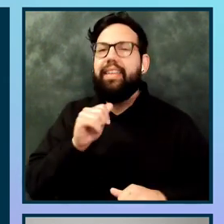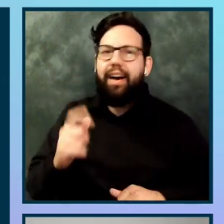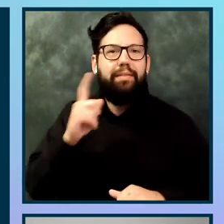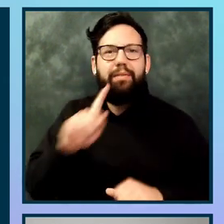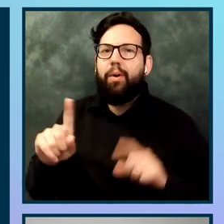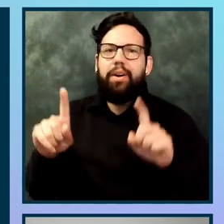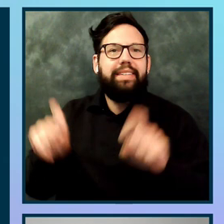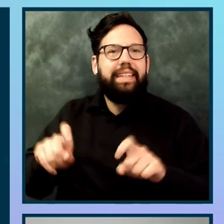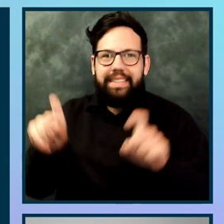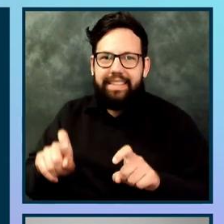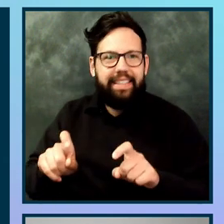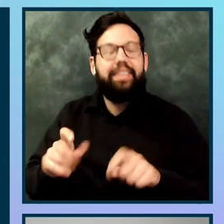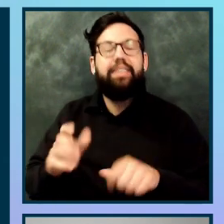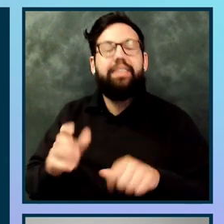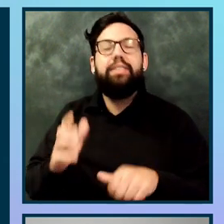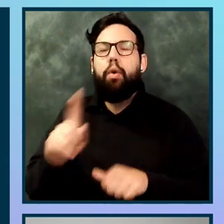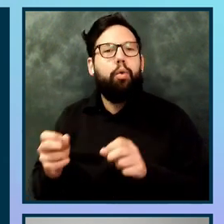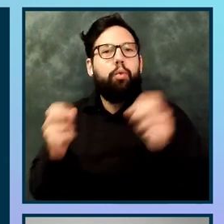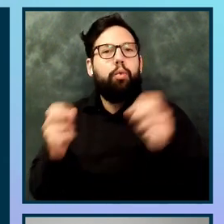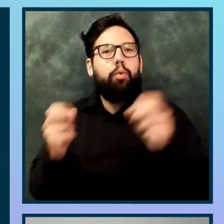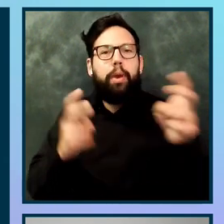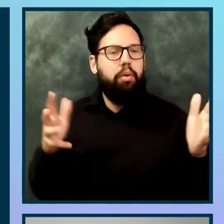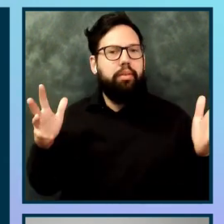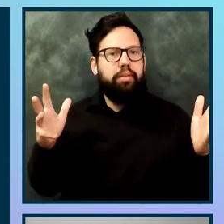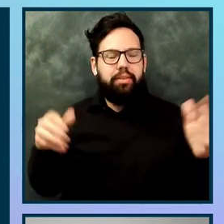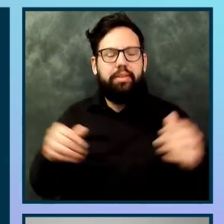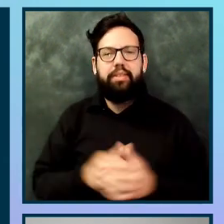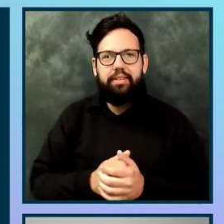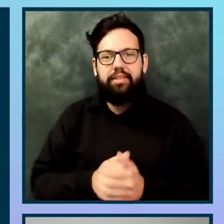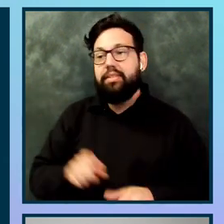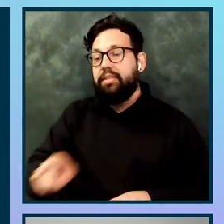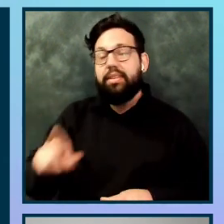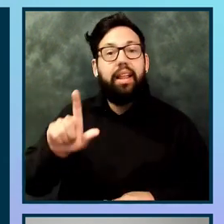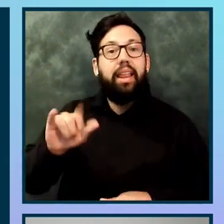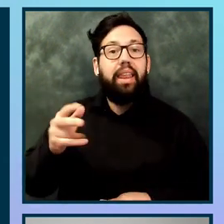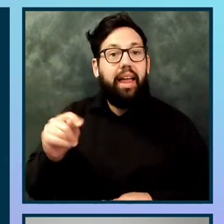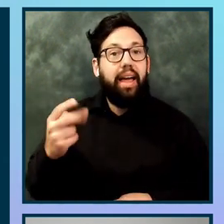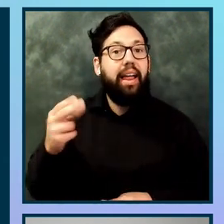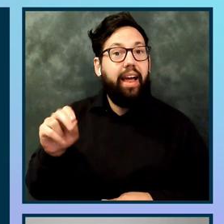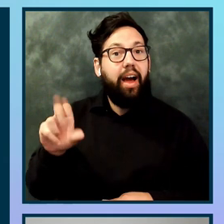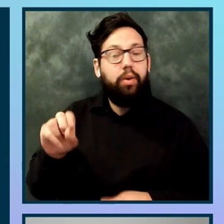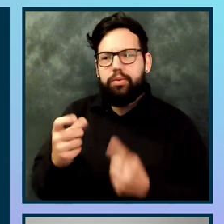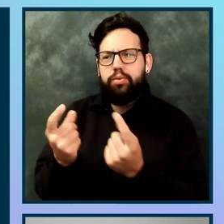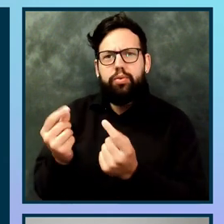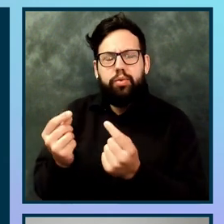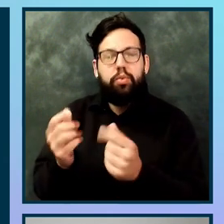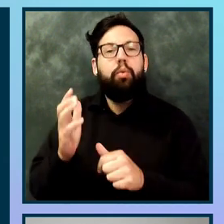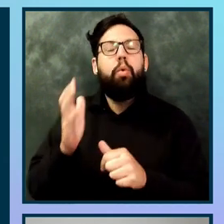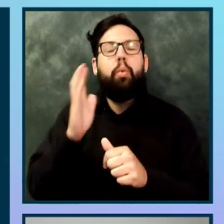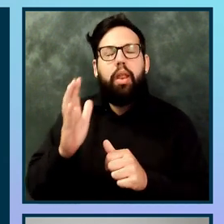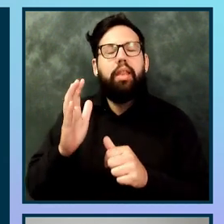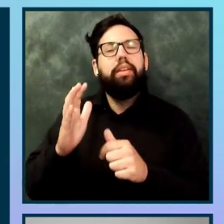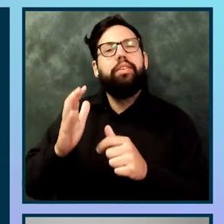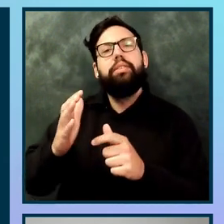reporting tool. So what Lighthouse does is generating reports with